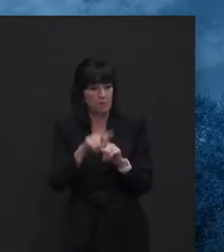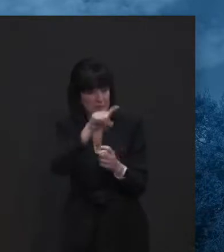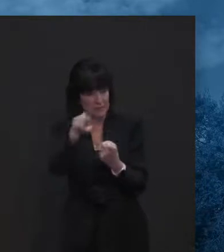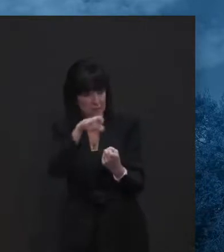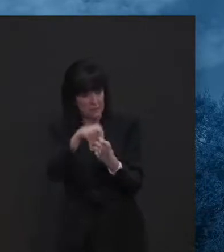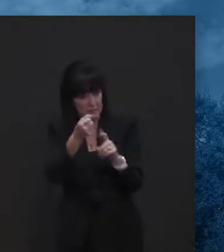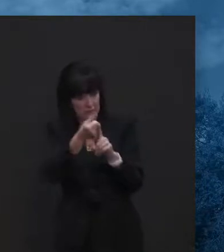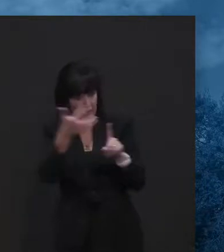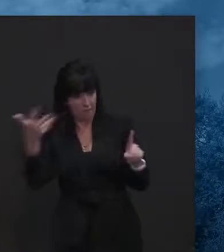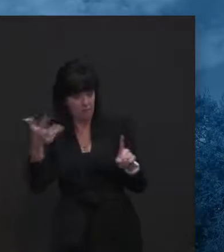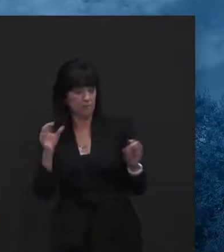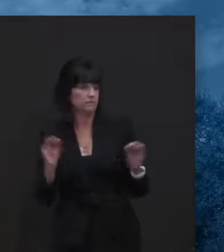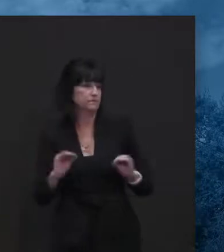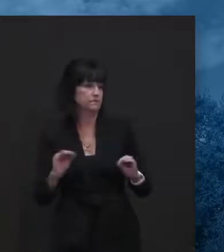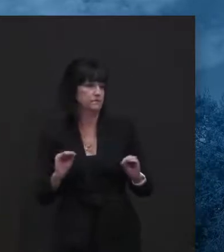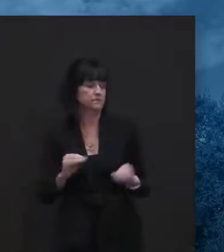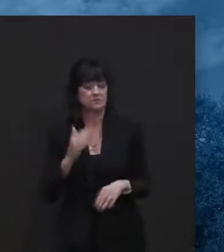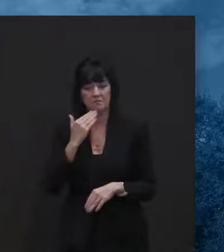Okay. Thank you for your time.